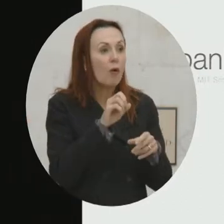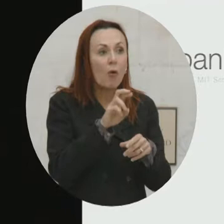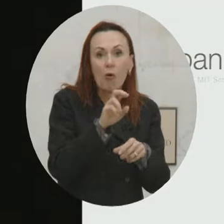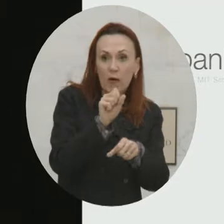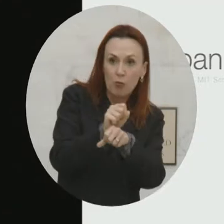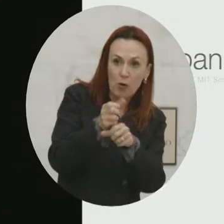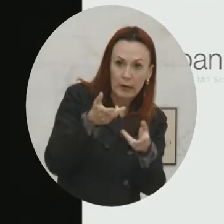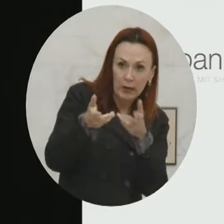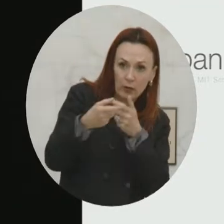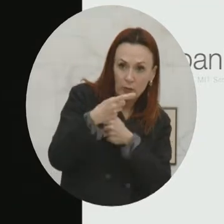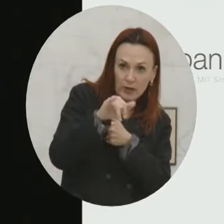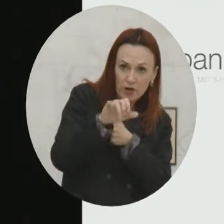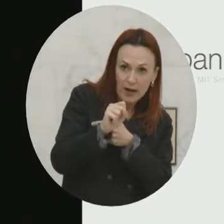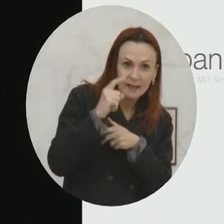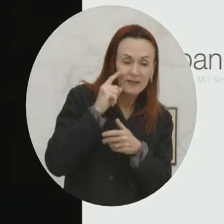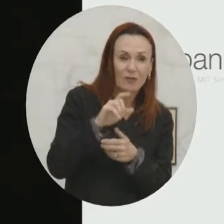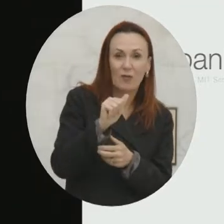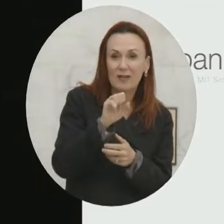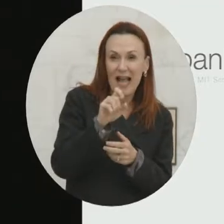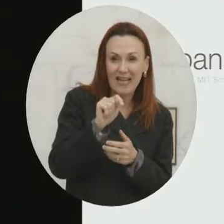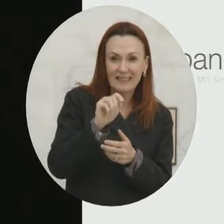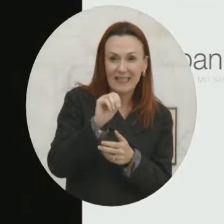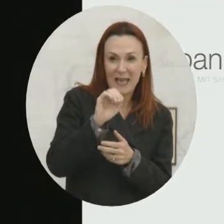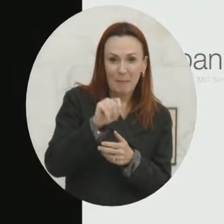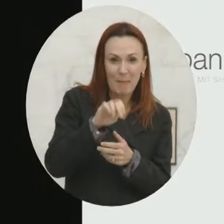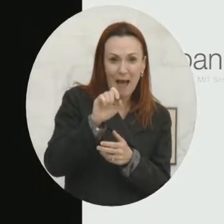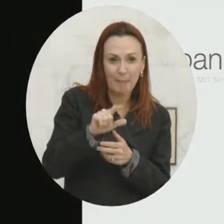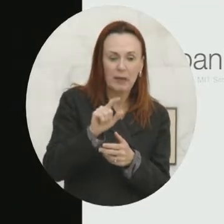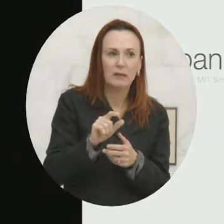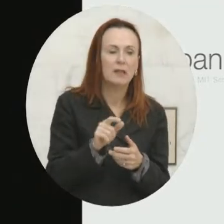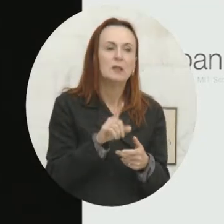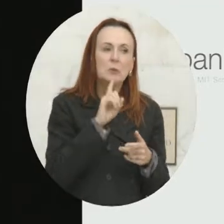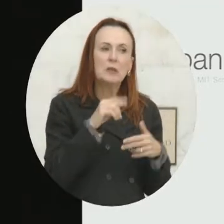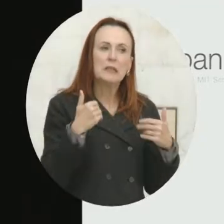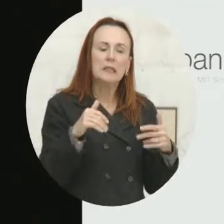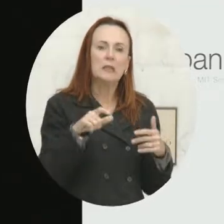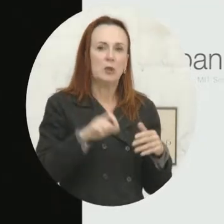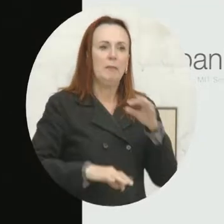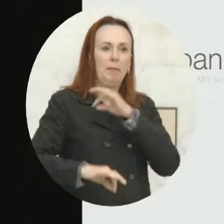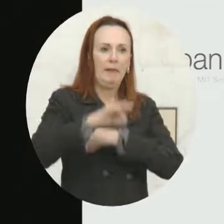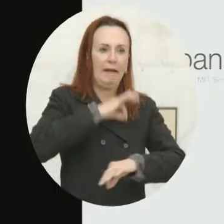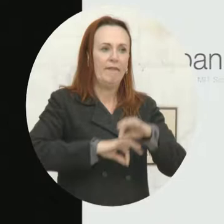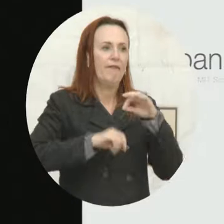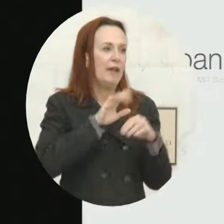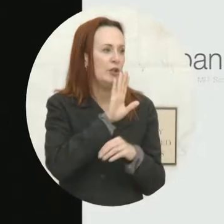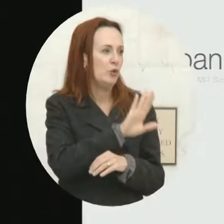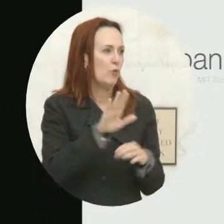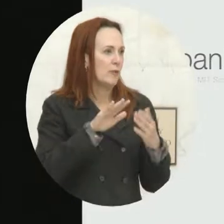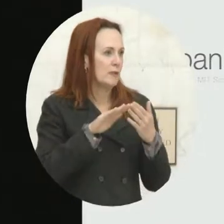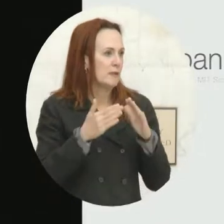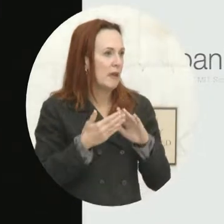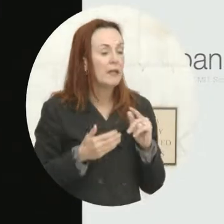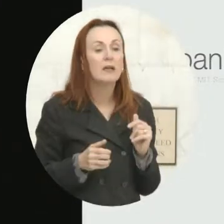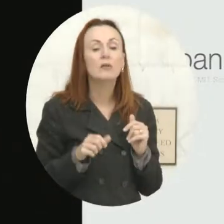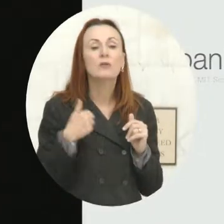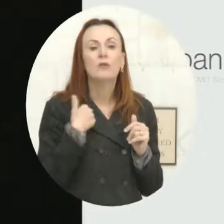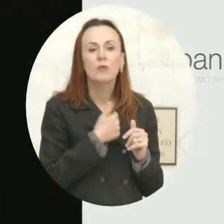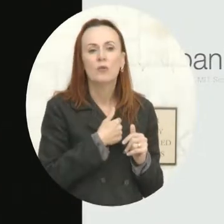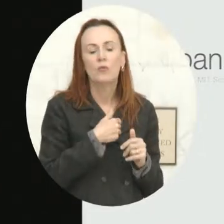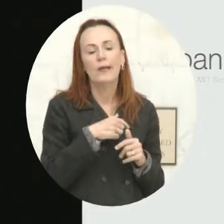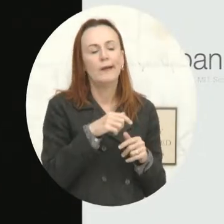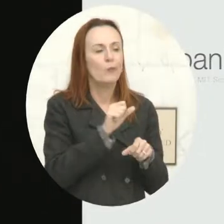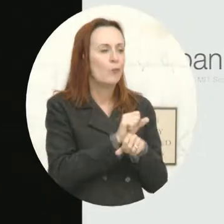that want to learn asset mapping, you're leaving millions of dollars on the table in your municipality, right? And so here in San Francisco, we work with